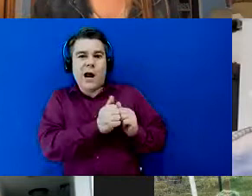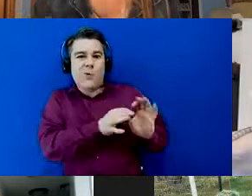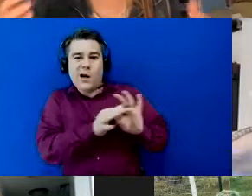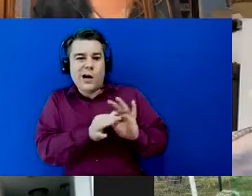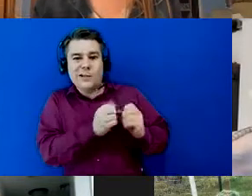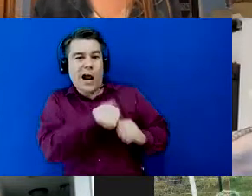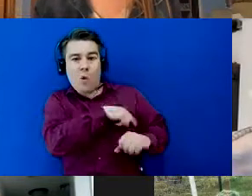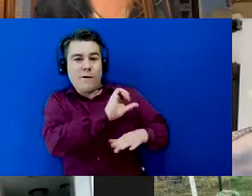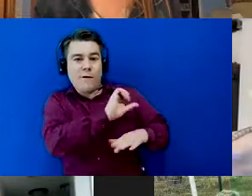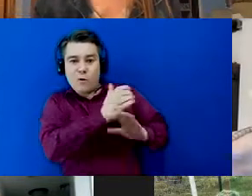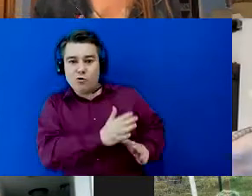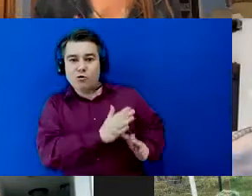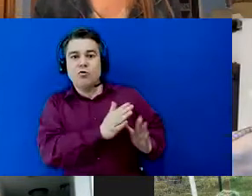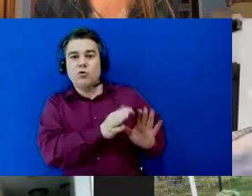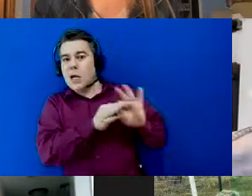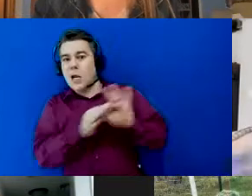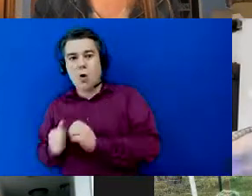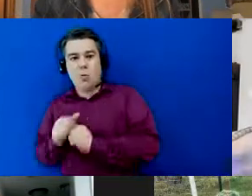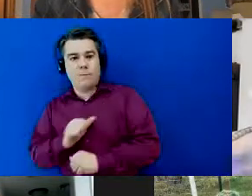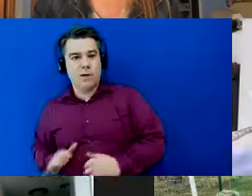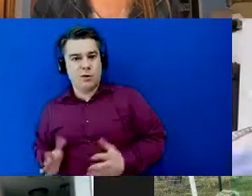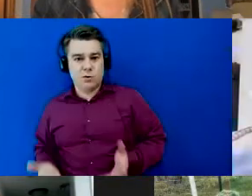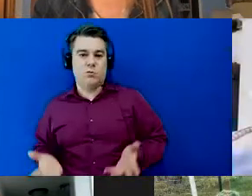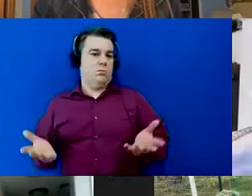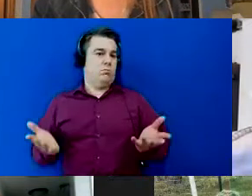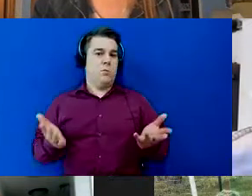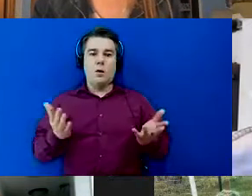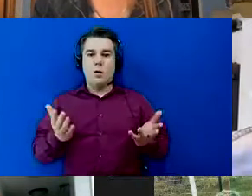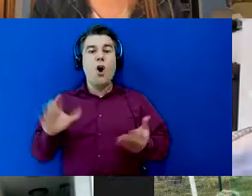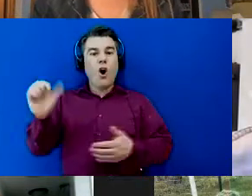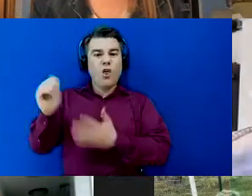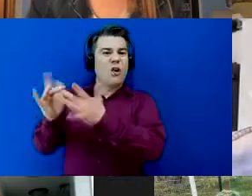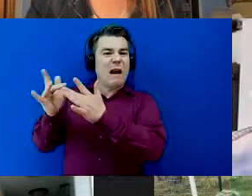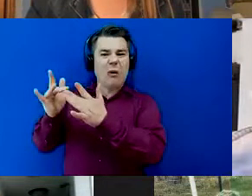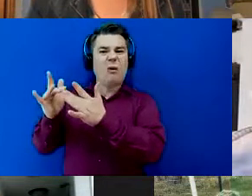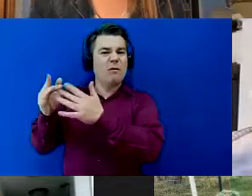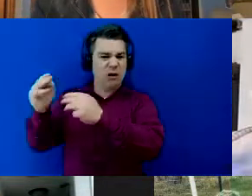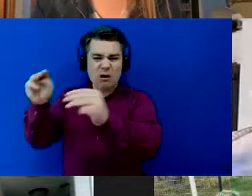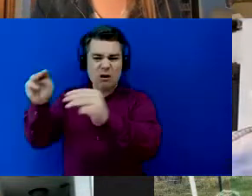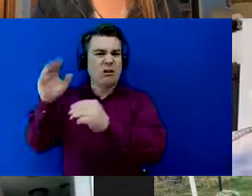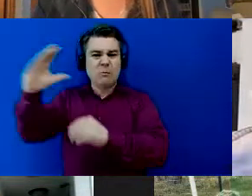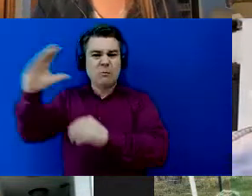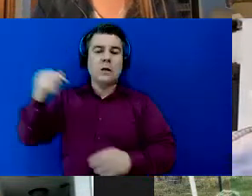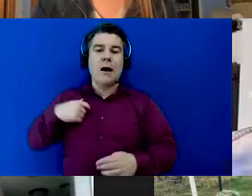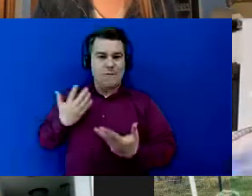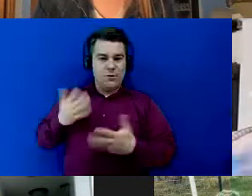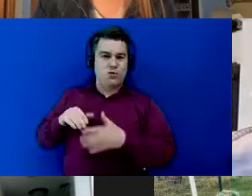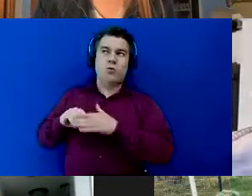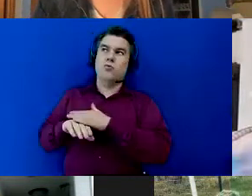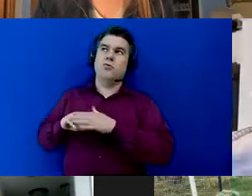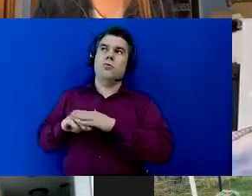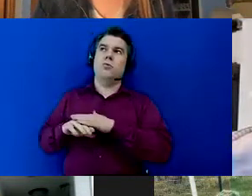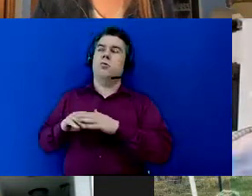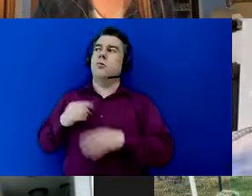are to us ambassadors there are very few network marketing companies i've been enrolled in one